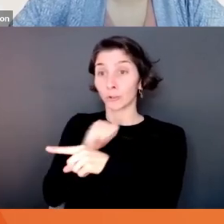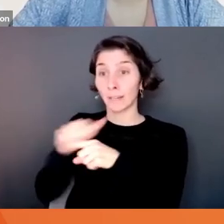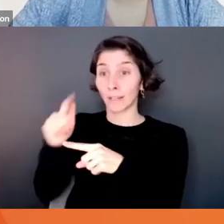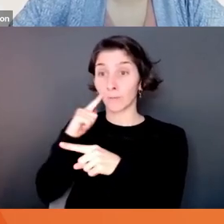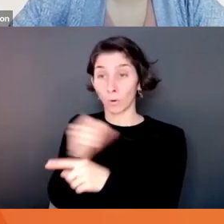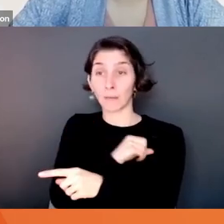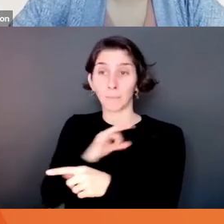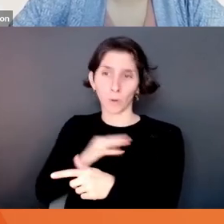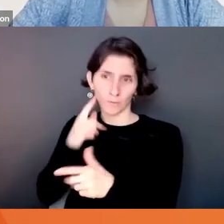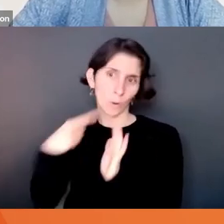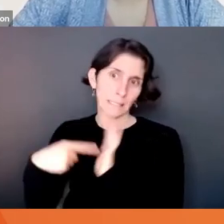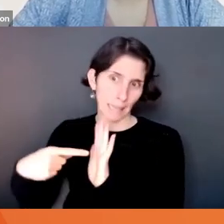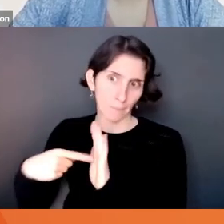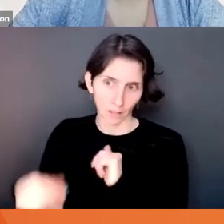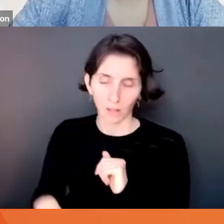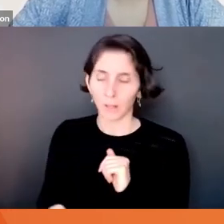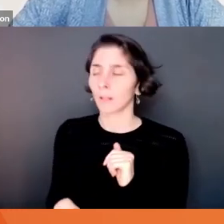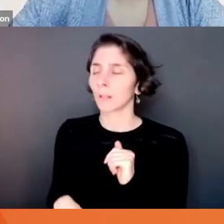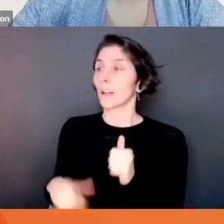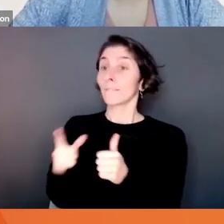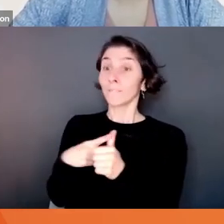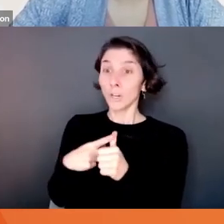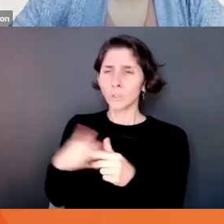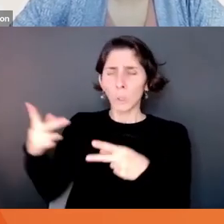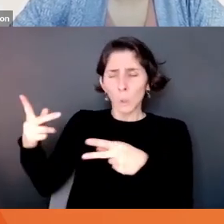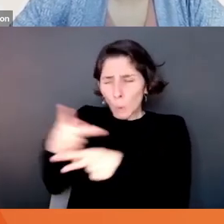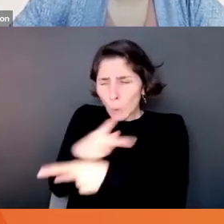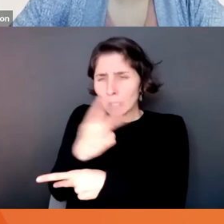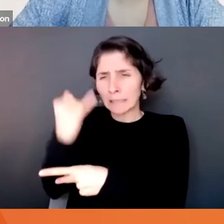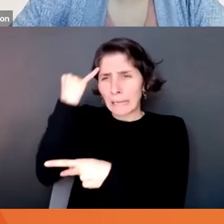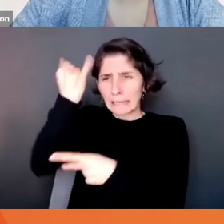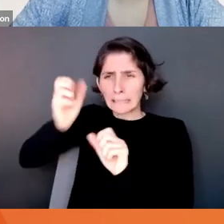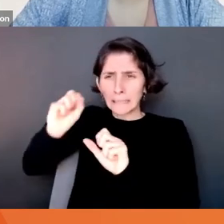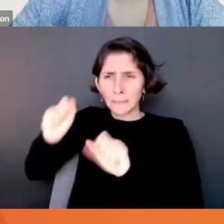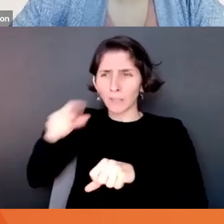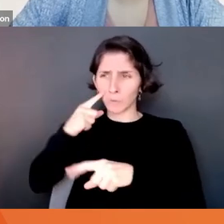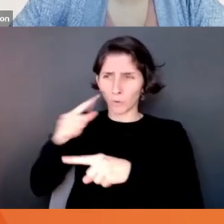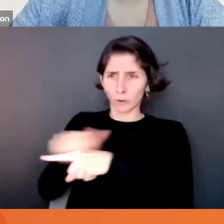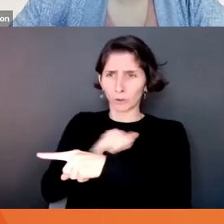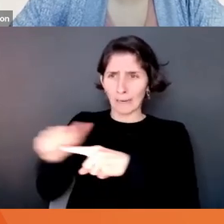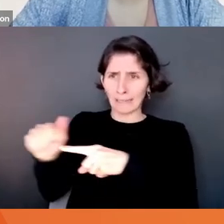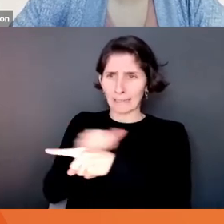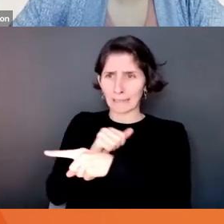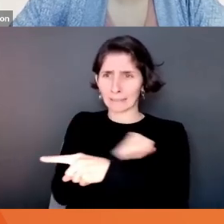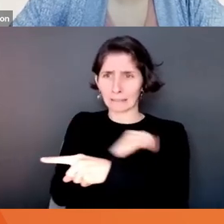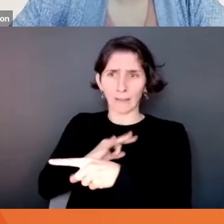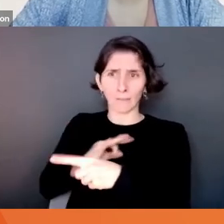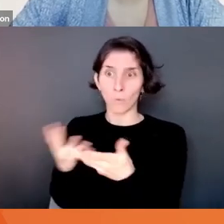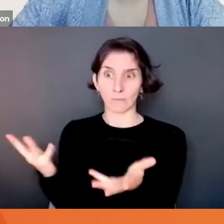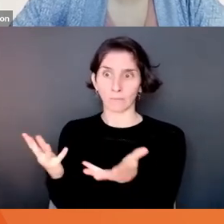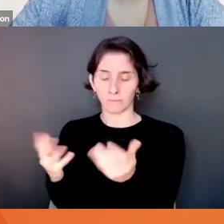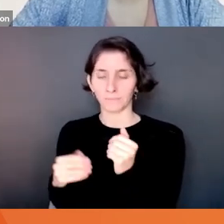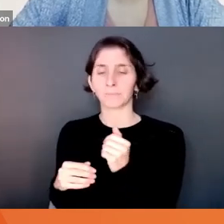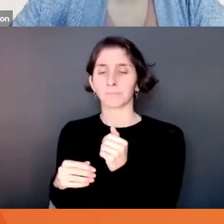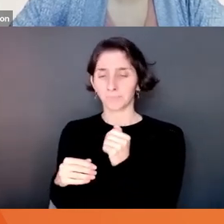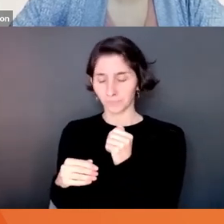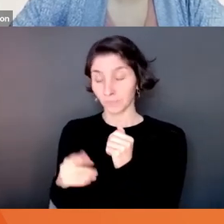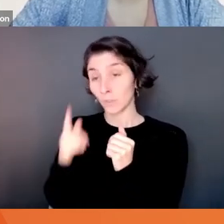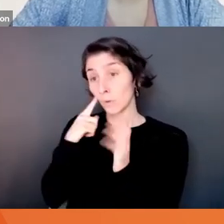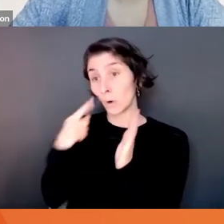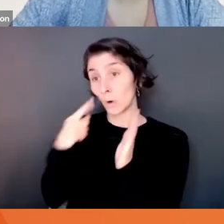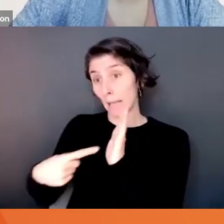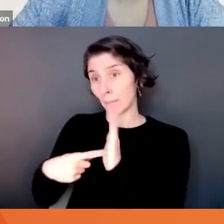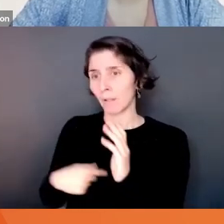As an example, what are the worst ideas you literally can think of to train your ideas? As an example, I could say you should punch